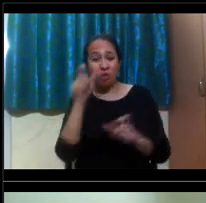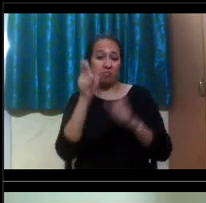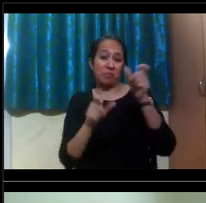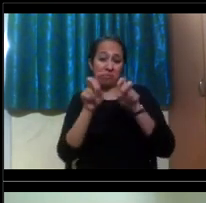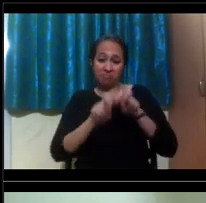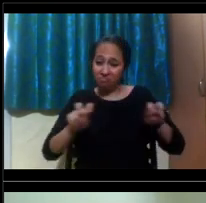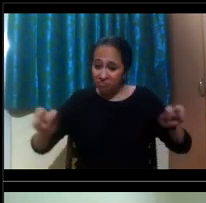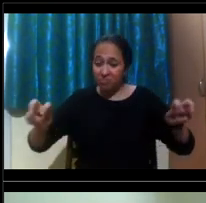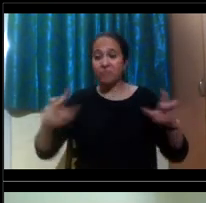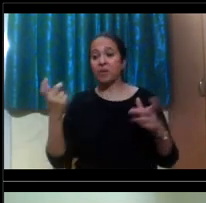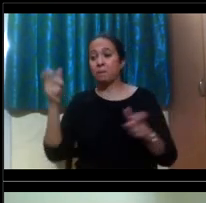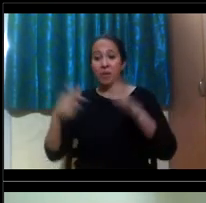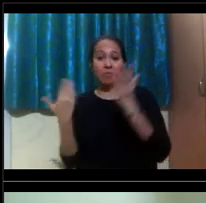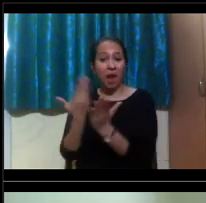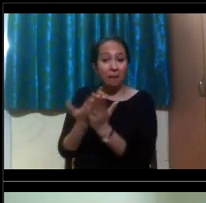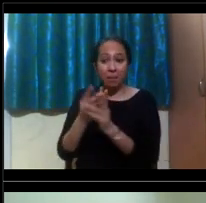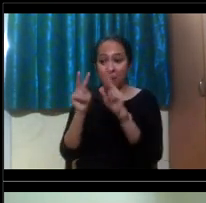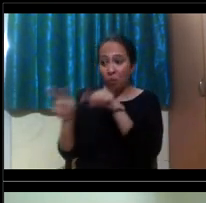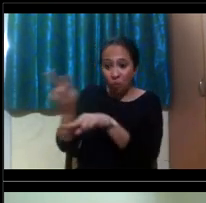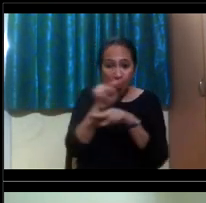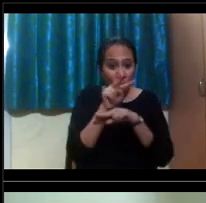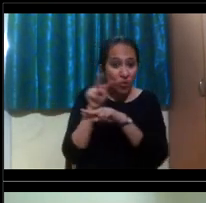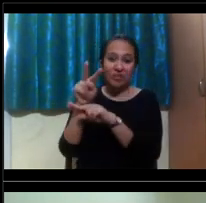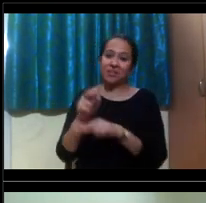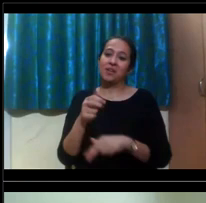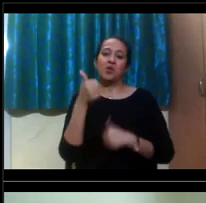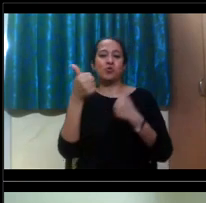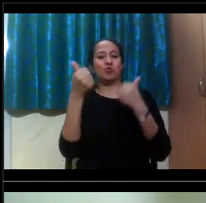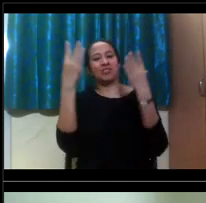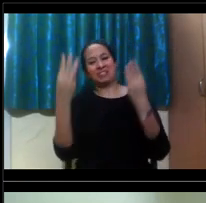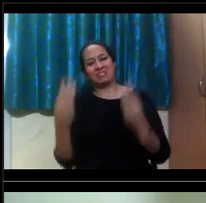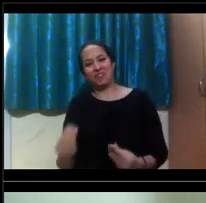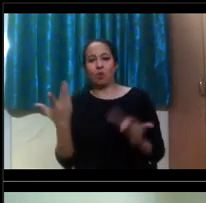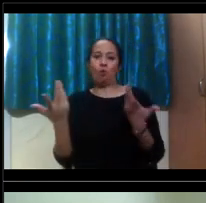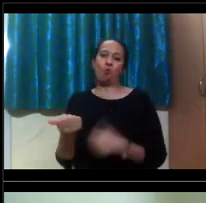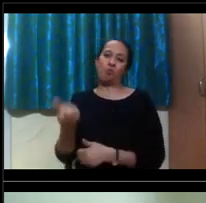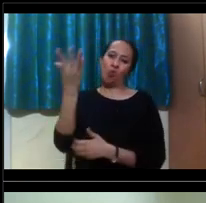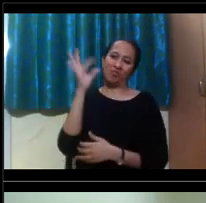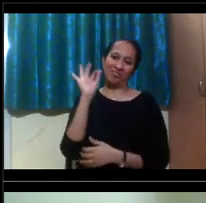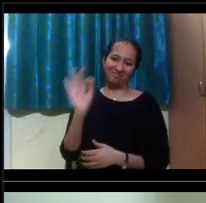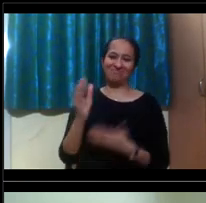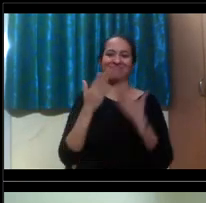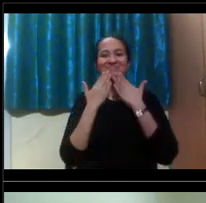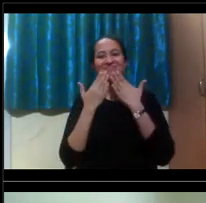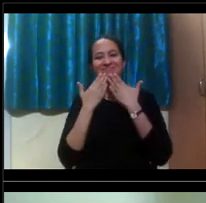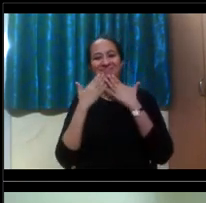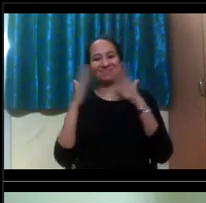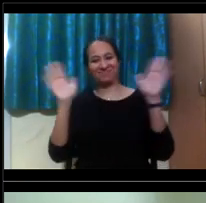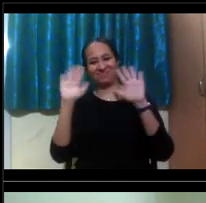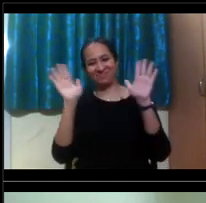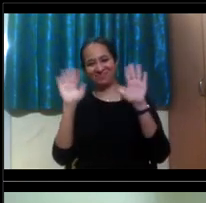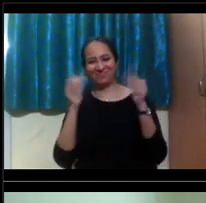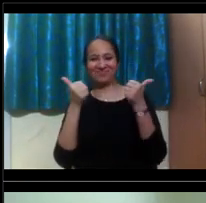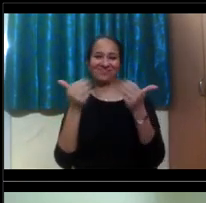attendees. Have a great evening or morning. Thank you guys. Thank you.